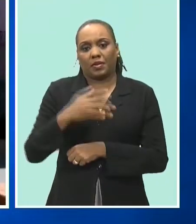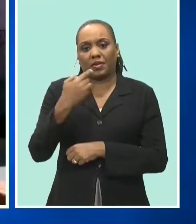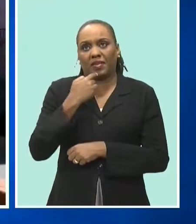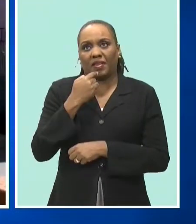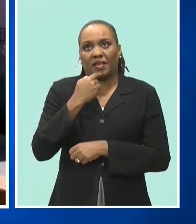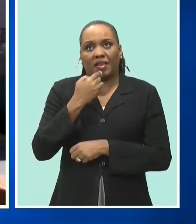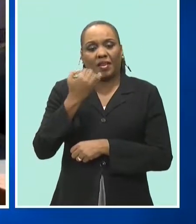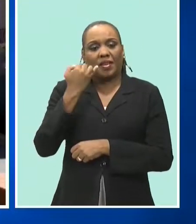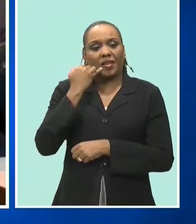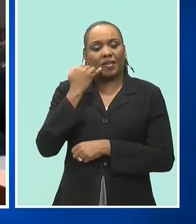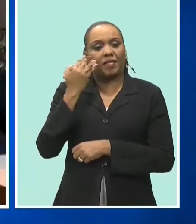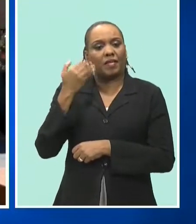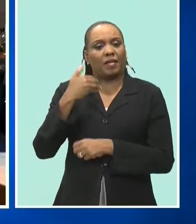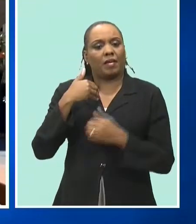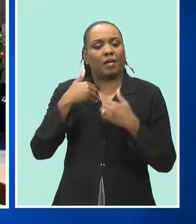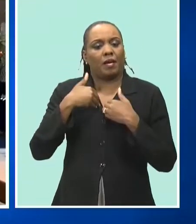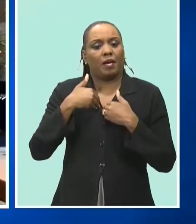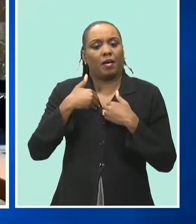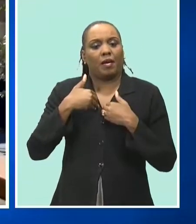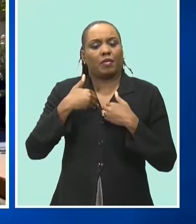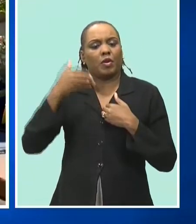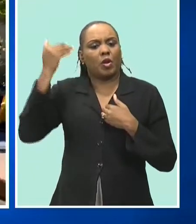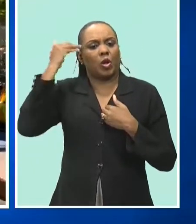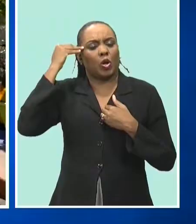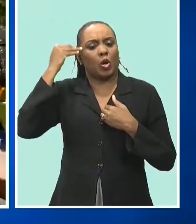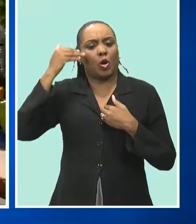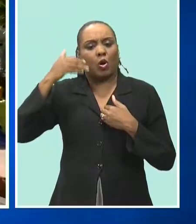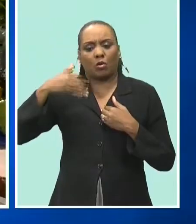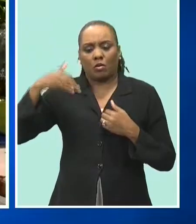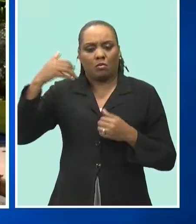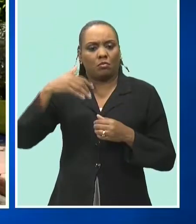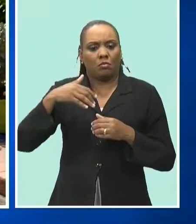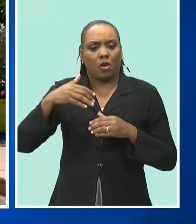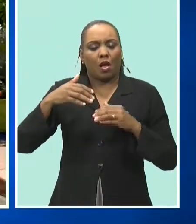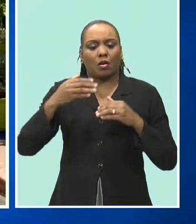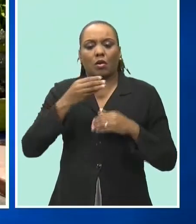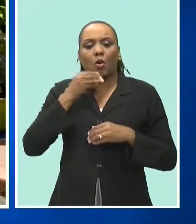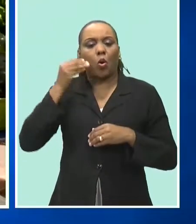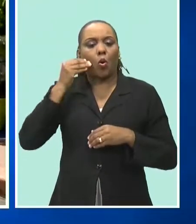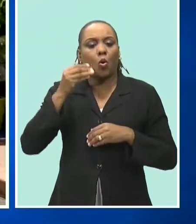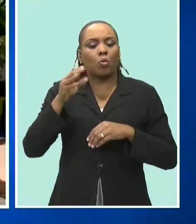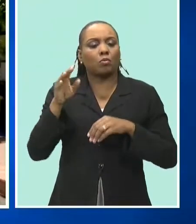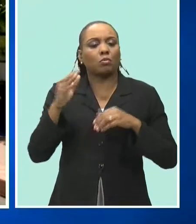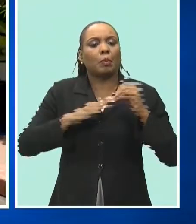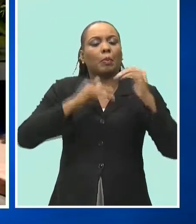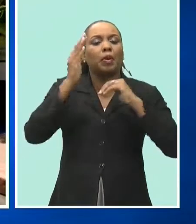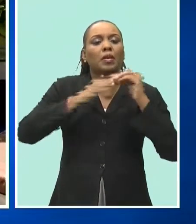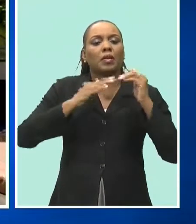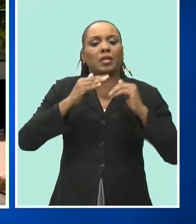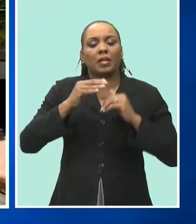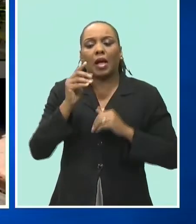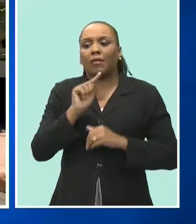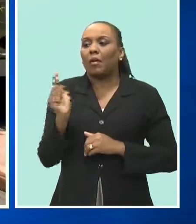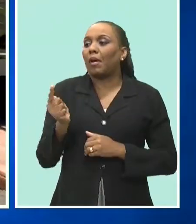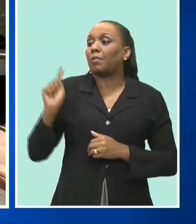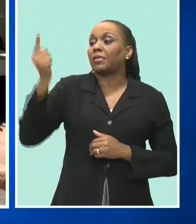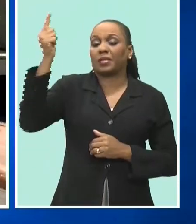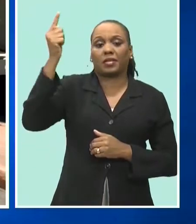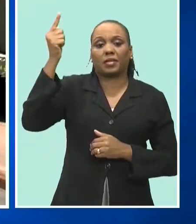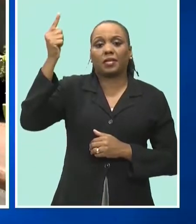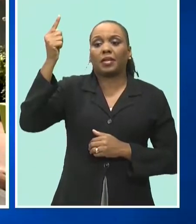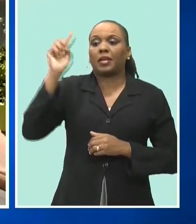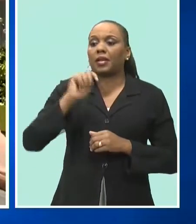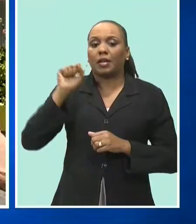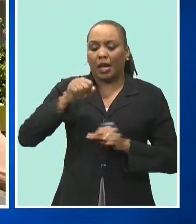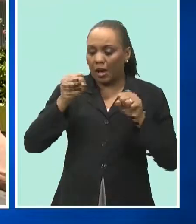overhanging verandas and residents in the heart of the northern town would help restore some of its original charm he also wants